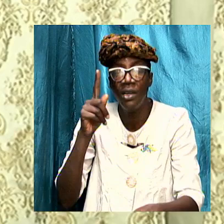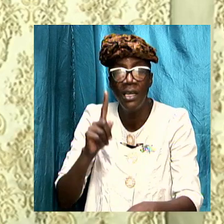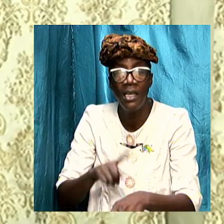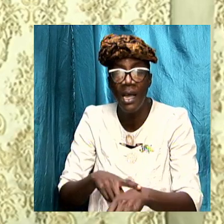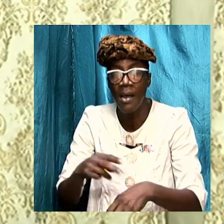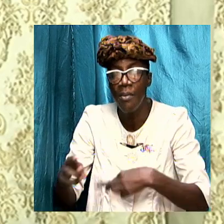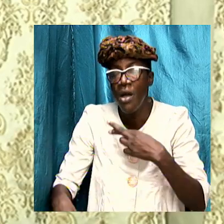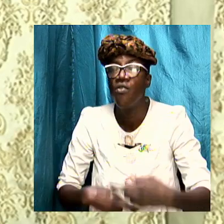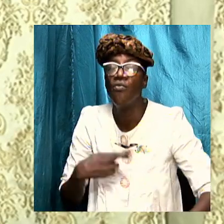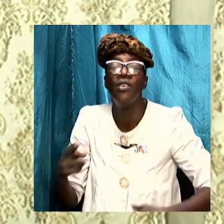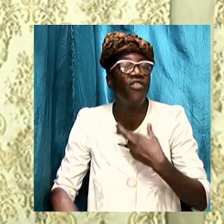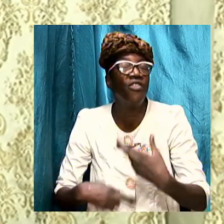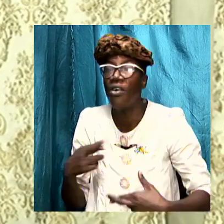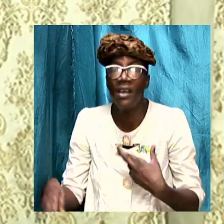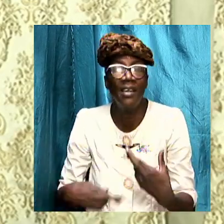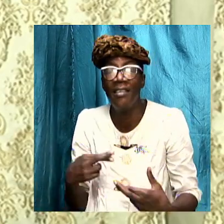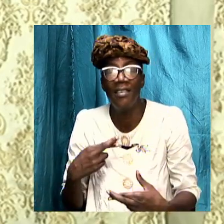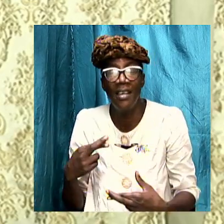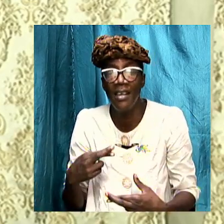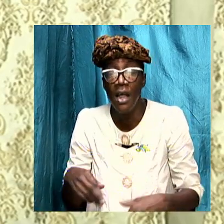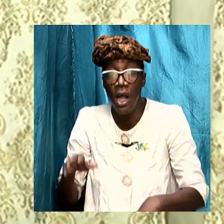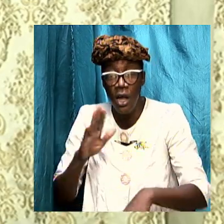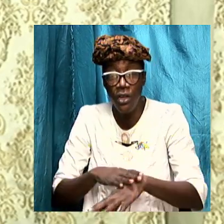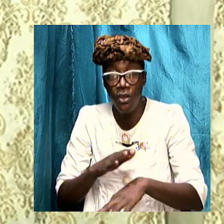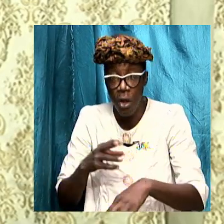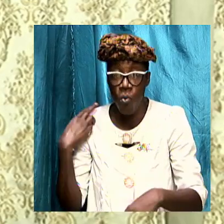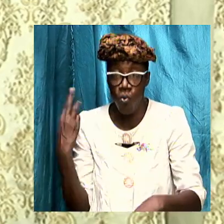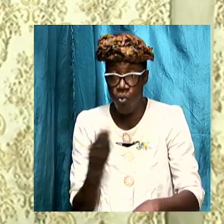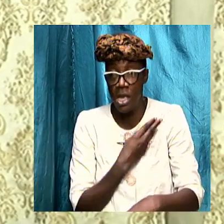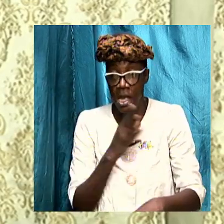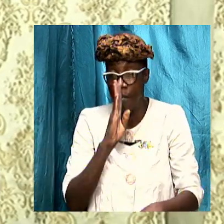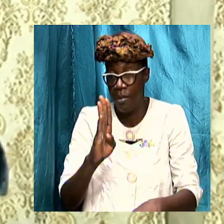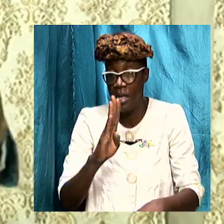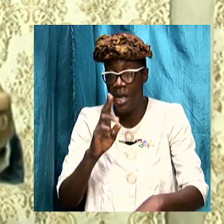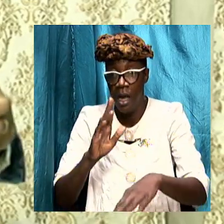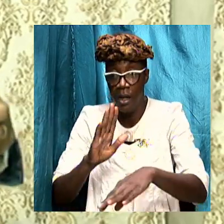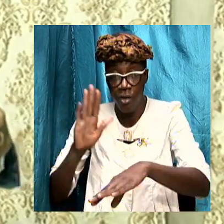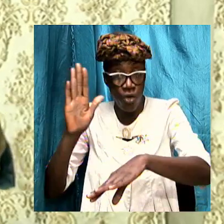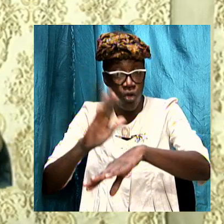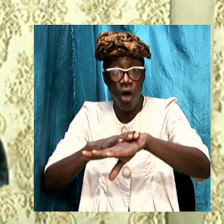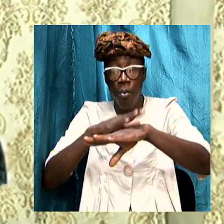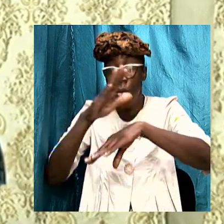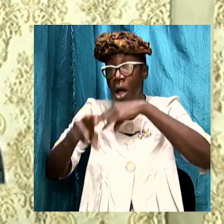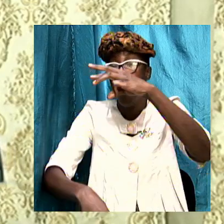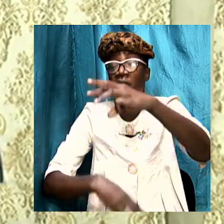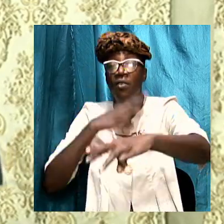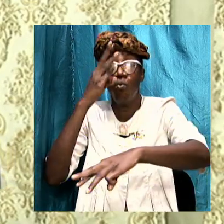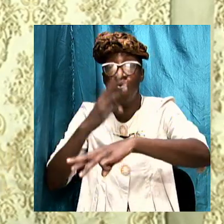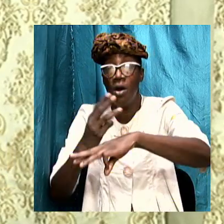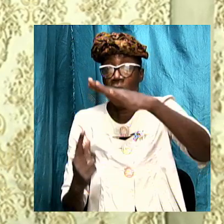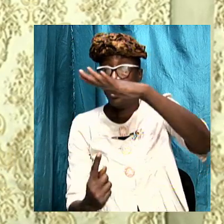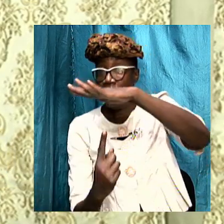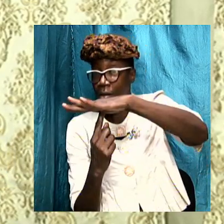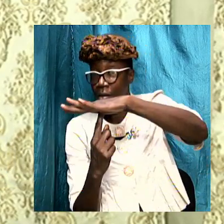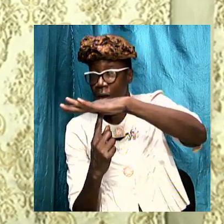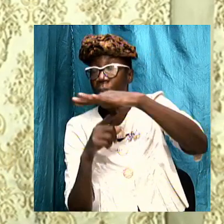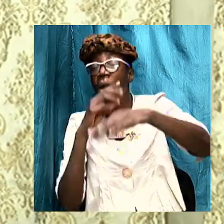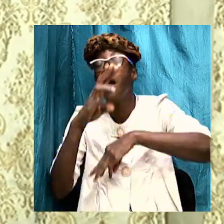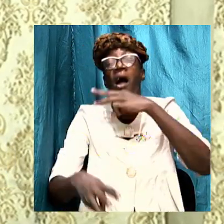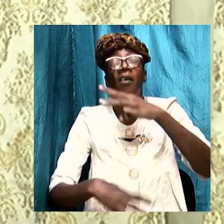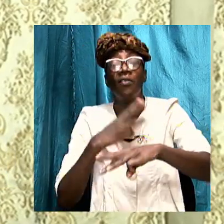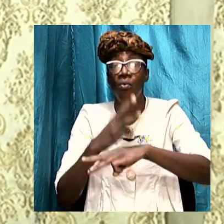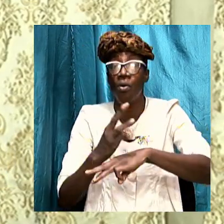rejoicing this is a time when we should be on top of the world this is a time when we should be those knees that are weak should